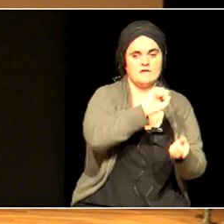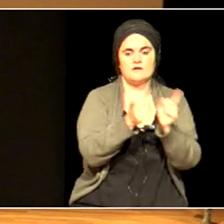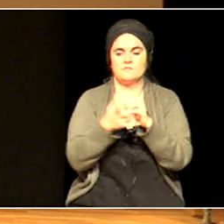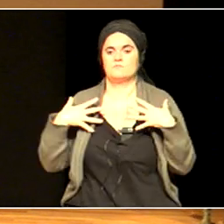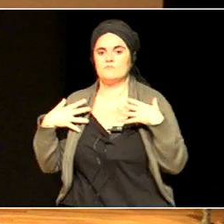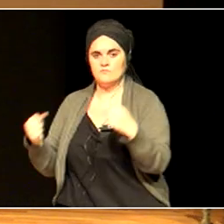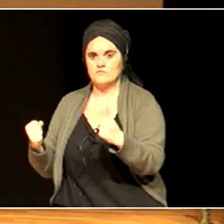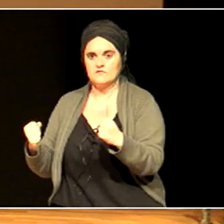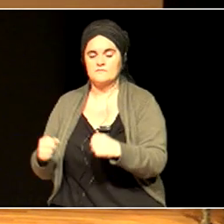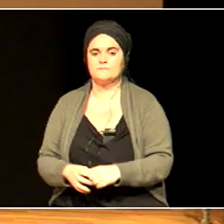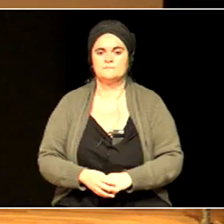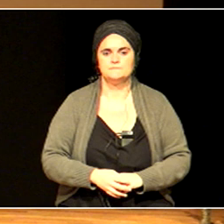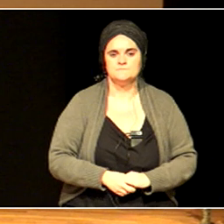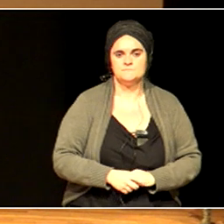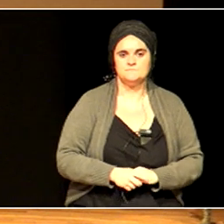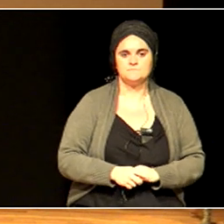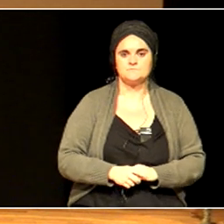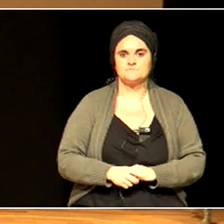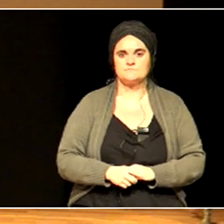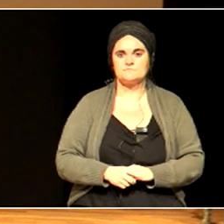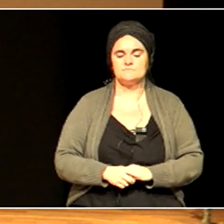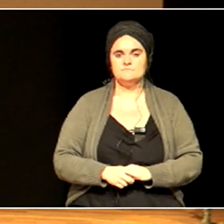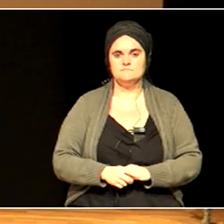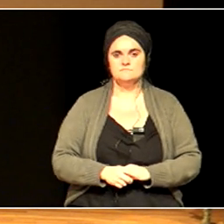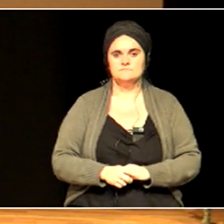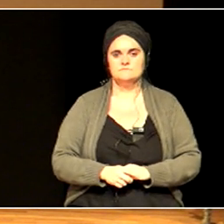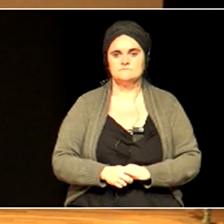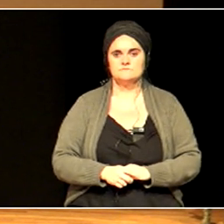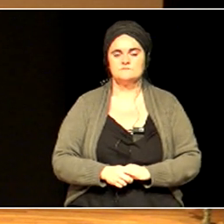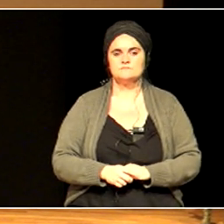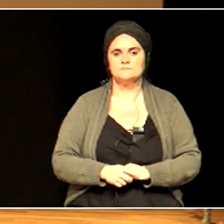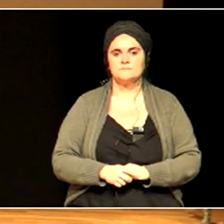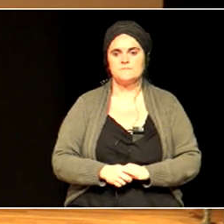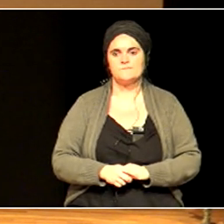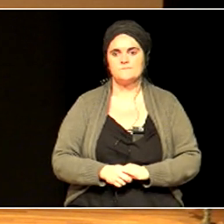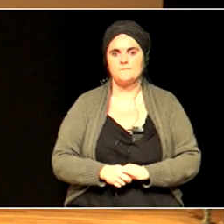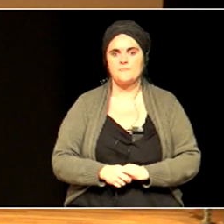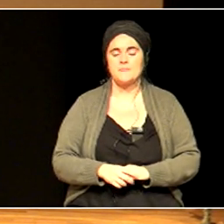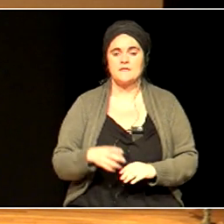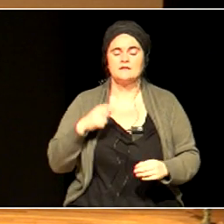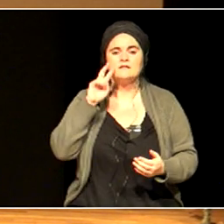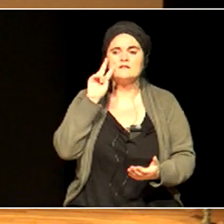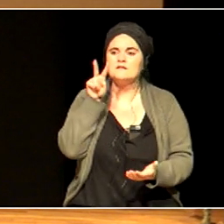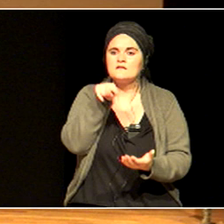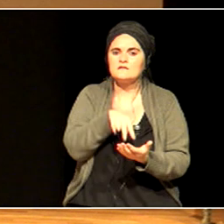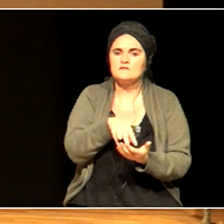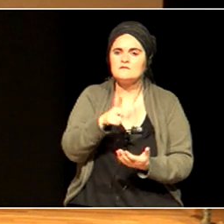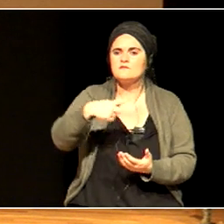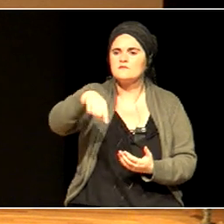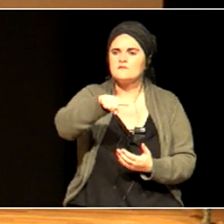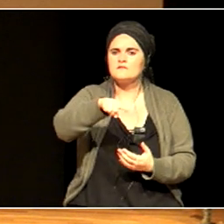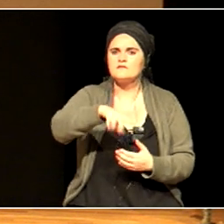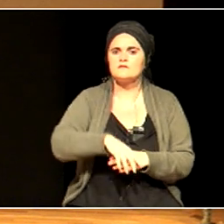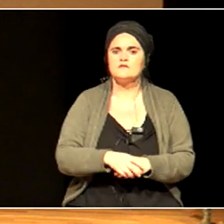Wisdom Do you recognize any of these headings as influencing our